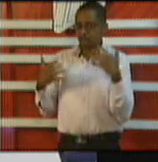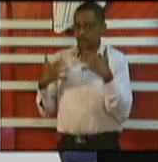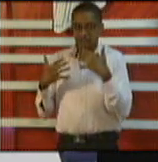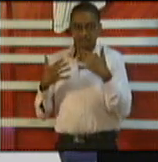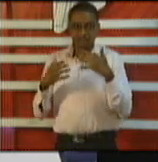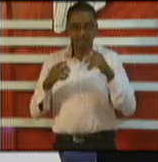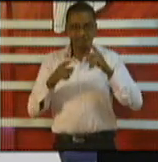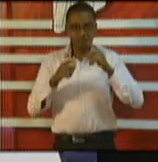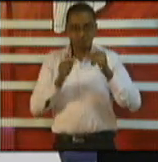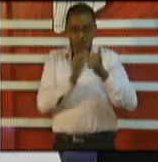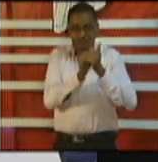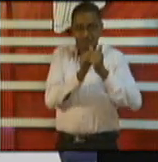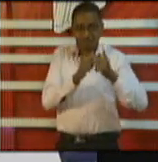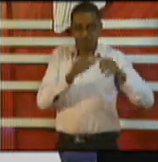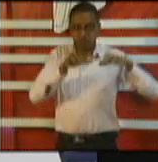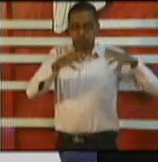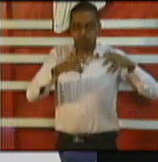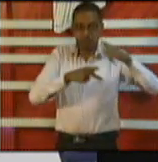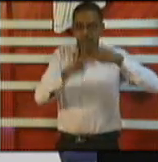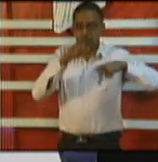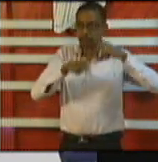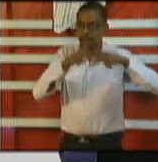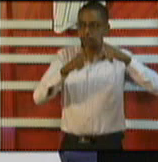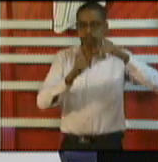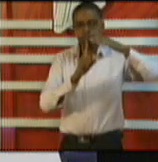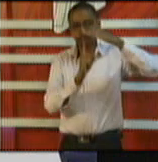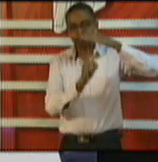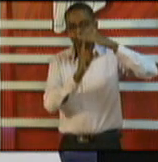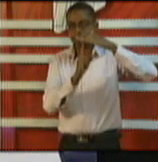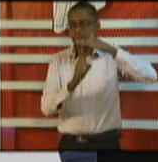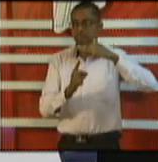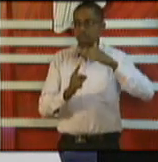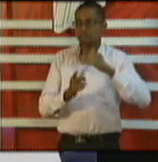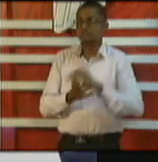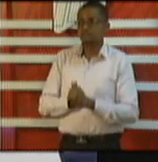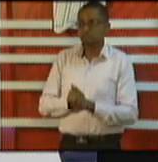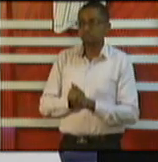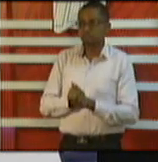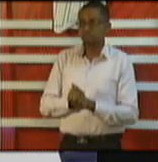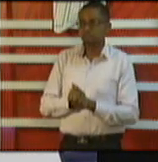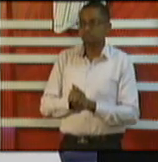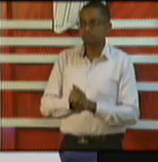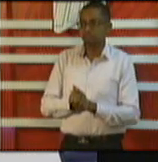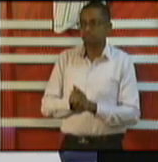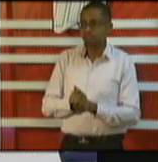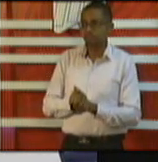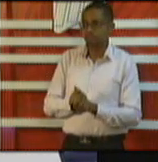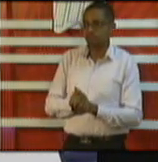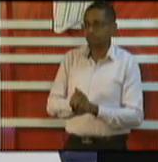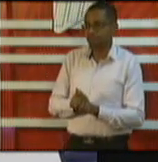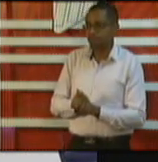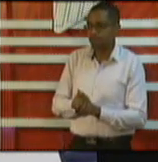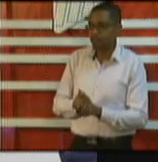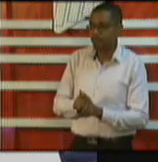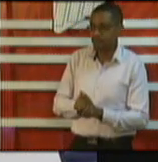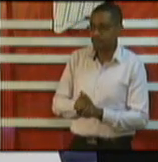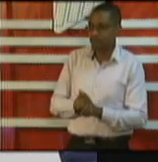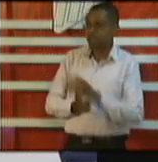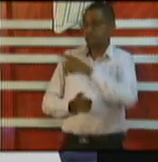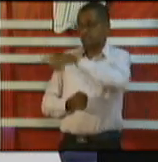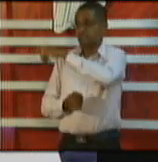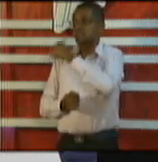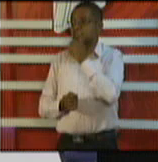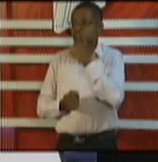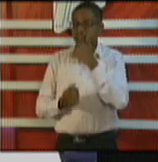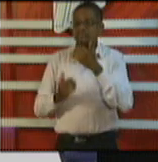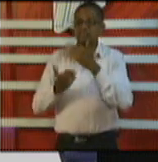isolated from one another and those who would have tested positive they believe would have had the virus from before and they would not have